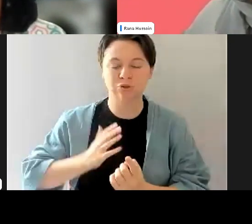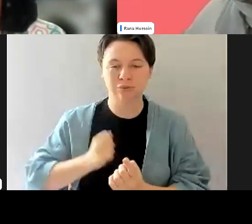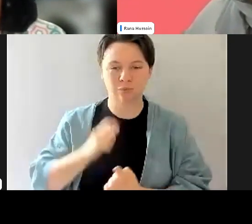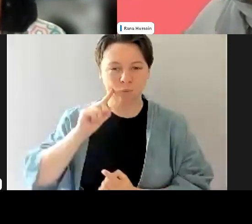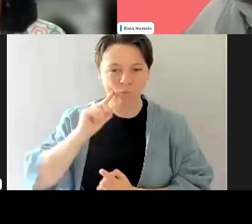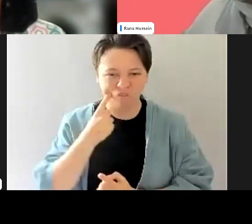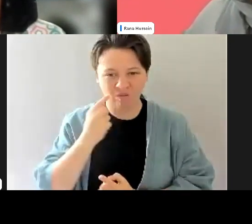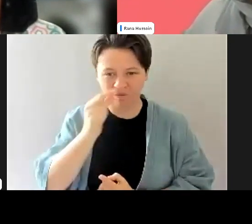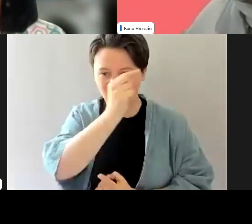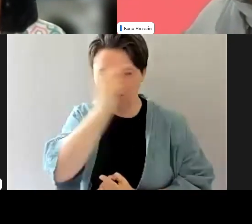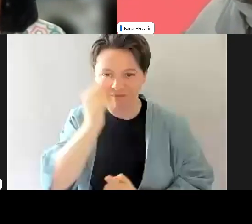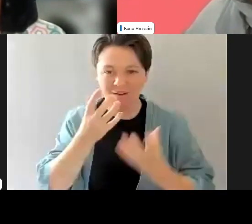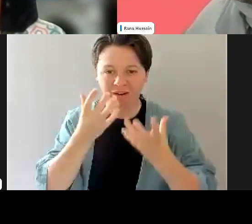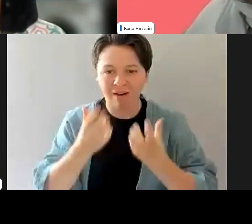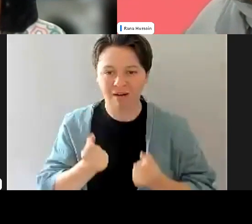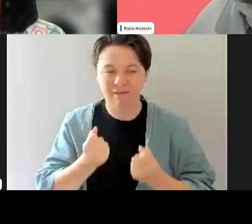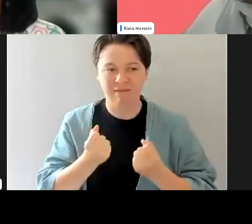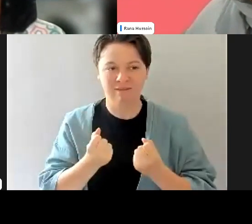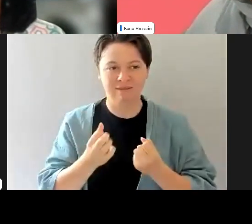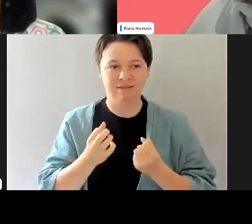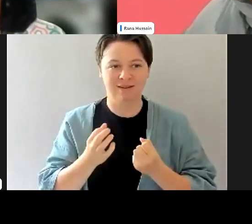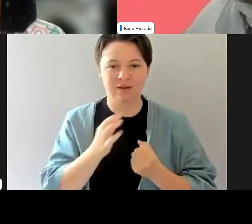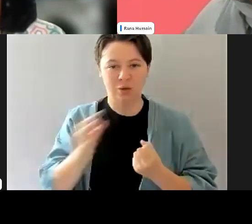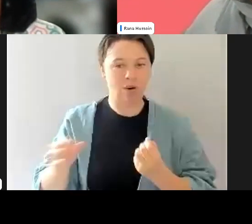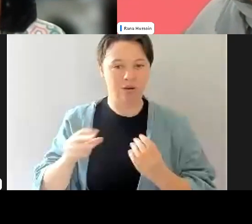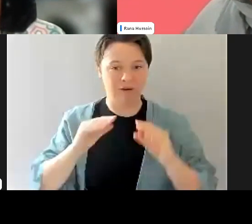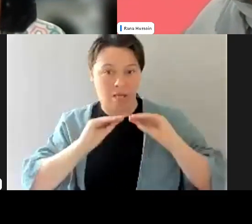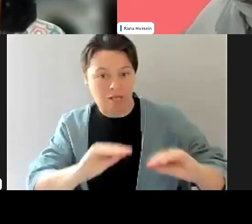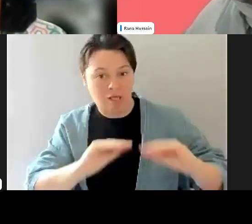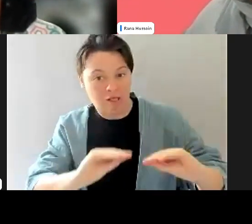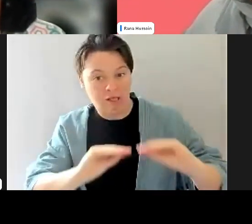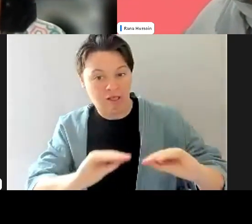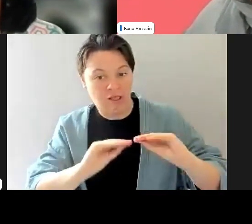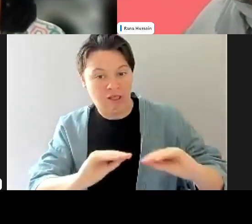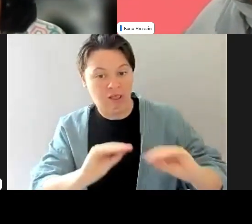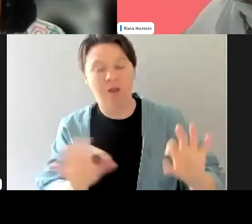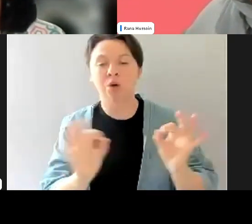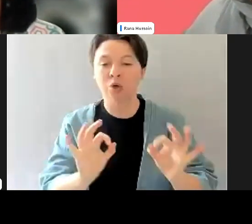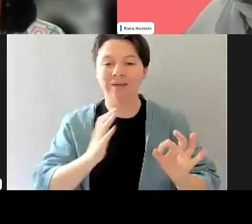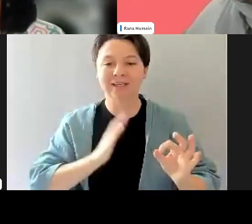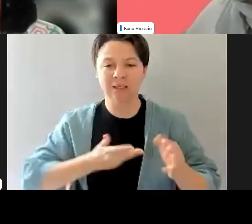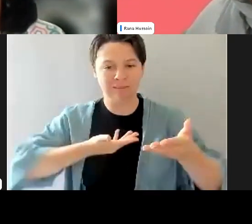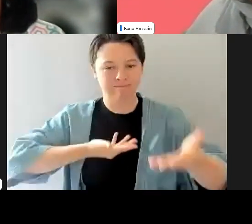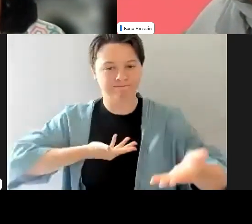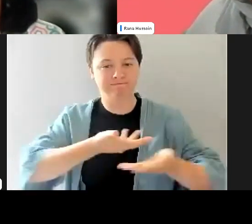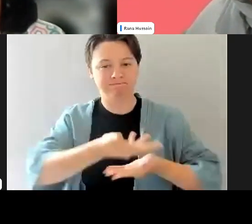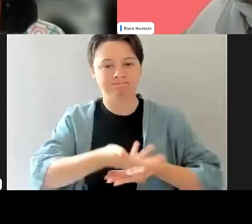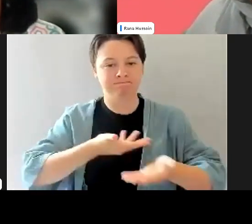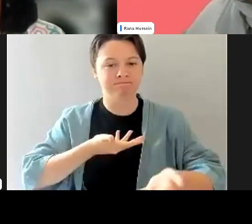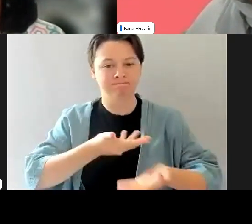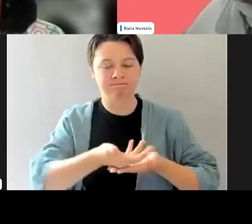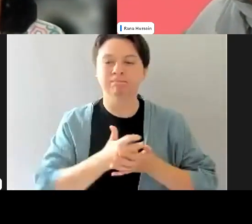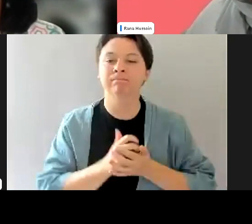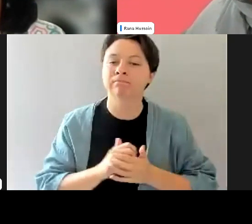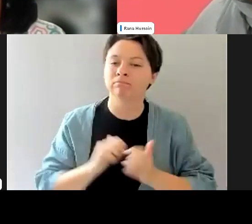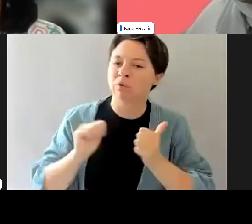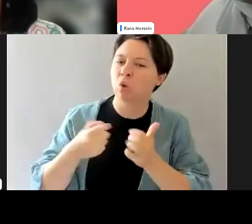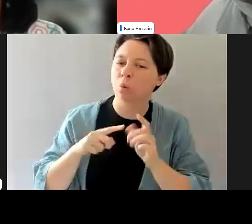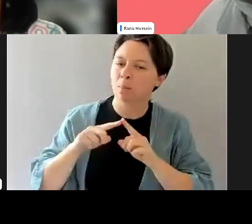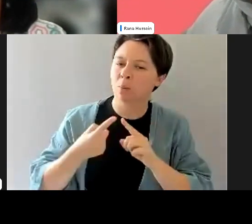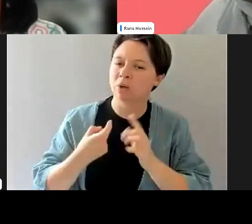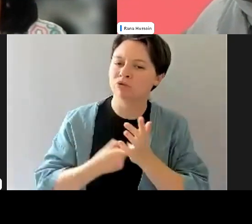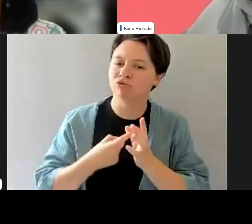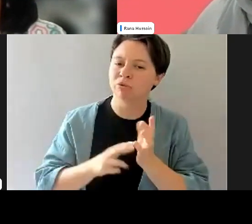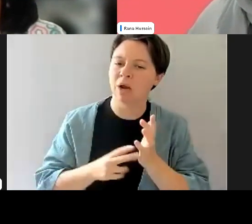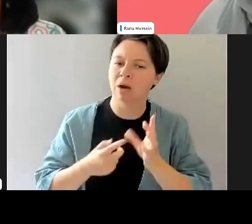you know, that shared knowledge as well. It's not just one way. It's about the mentee and the mentor as well. So no, really good points, um, Rana. Uh, I